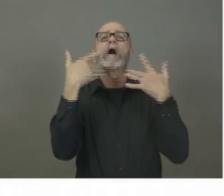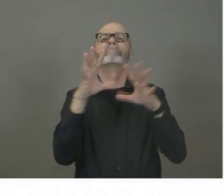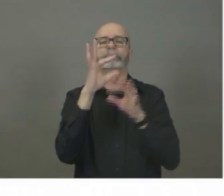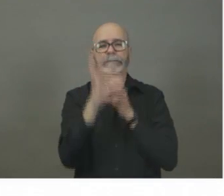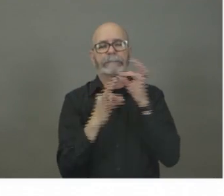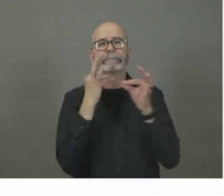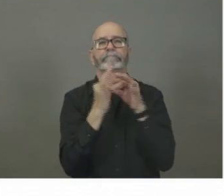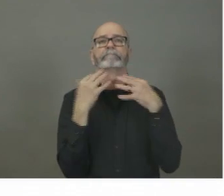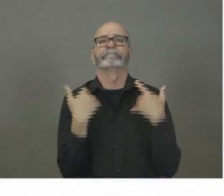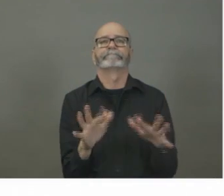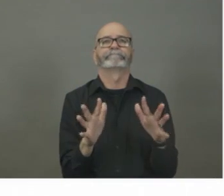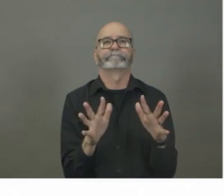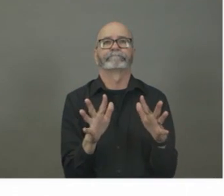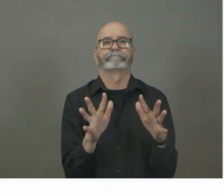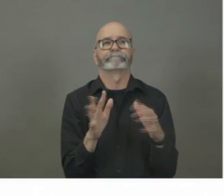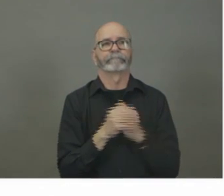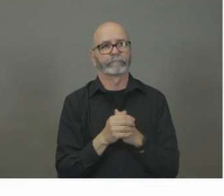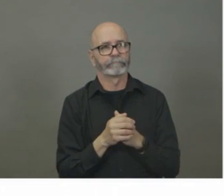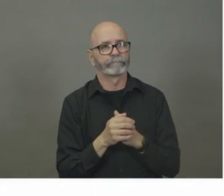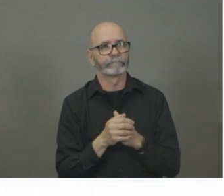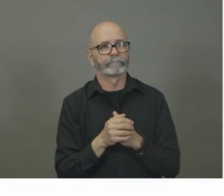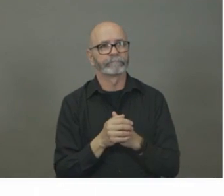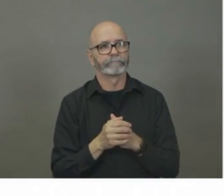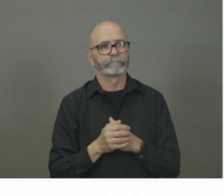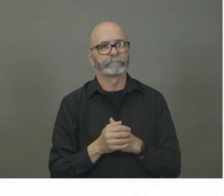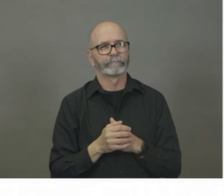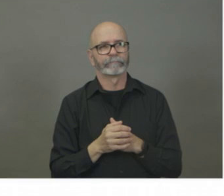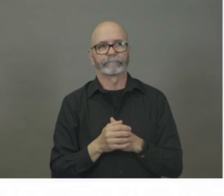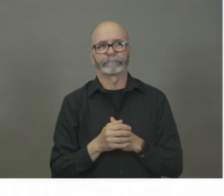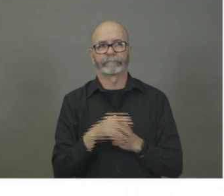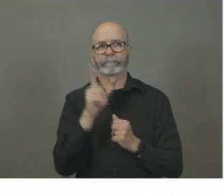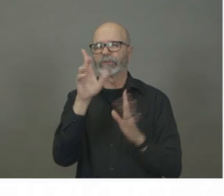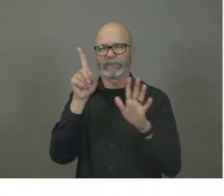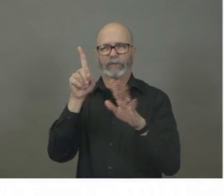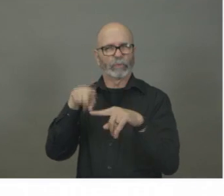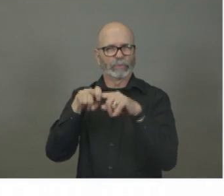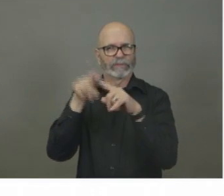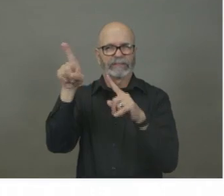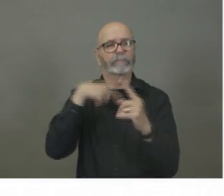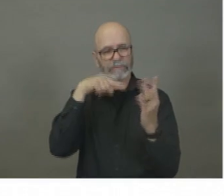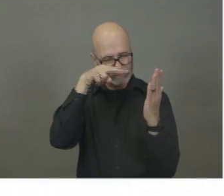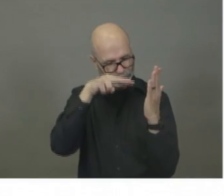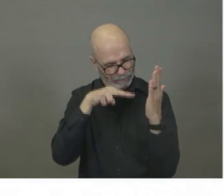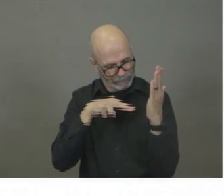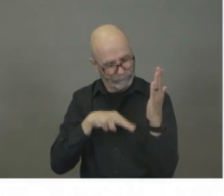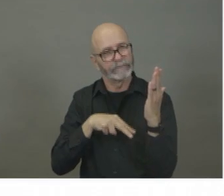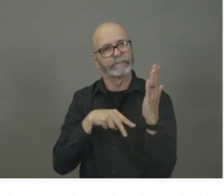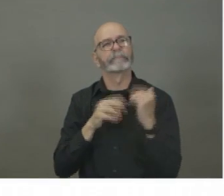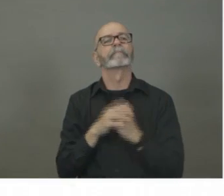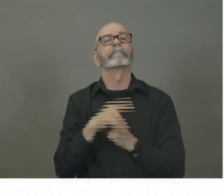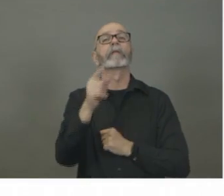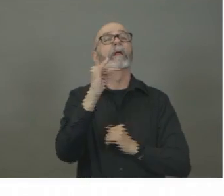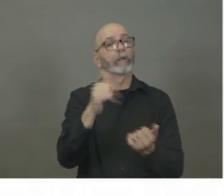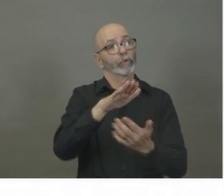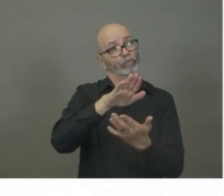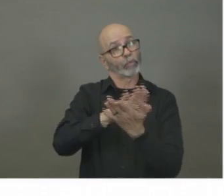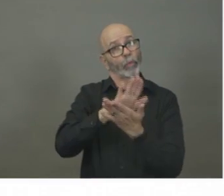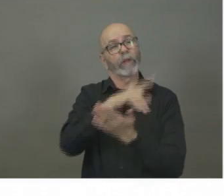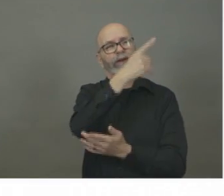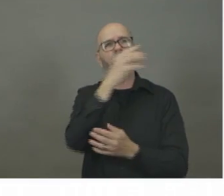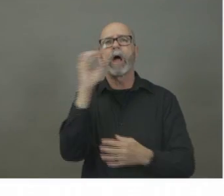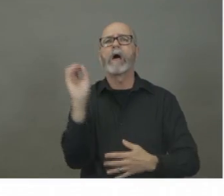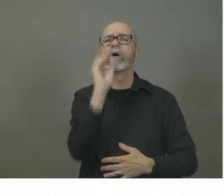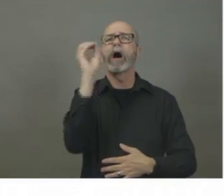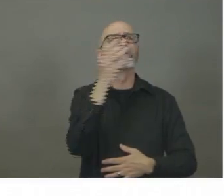I'm going to look that up. If you ask another question, I'll come back to you. Premier, why aren't the schools in Ontario being closed? Why isn't that happening